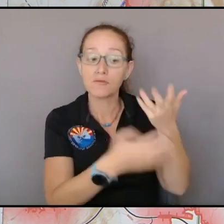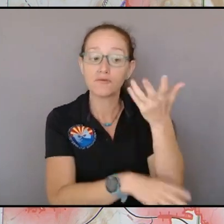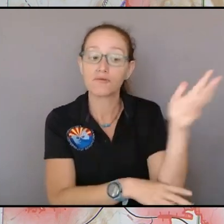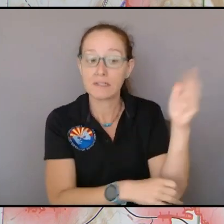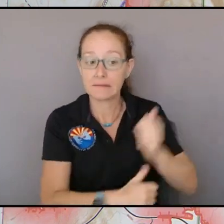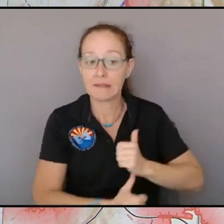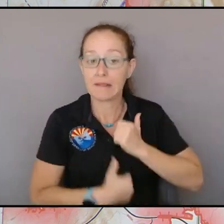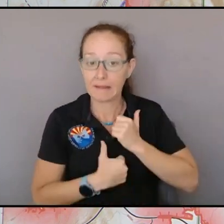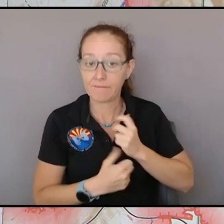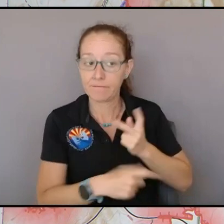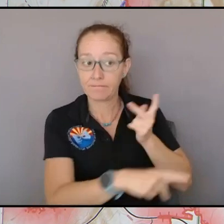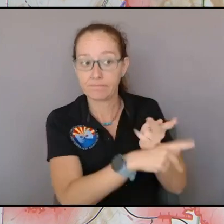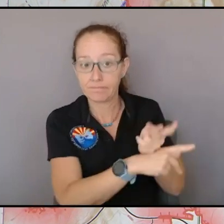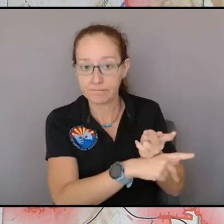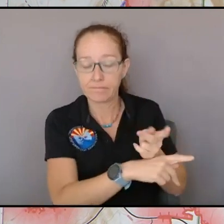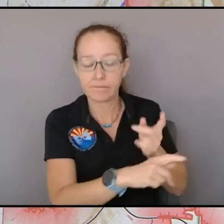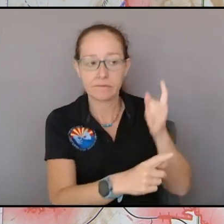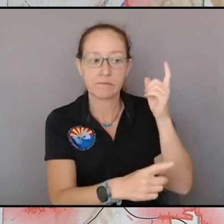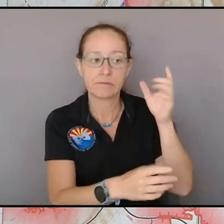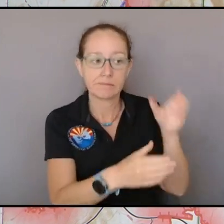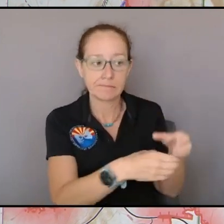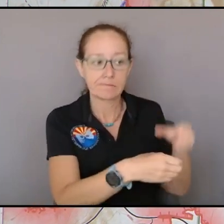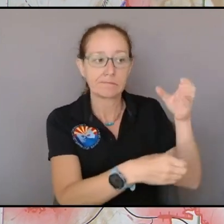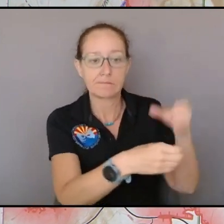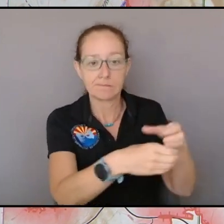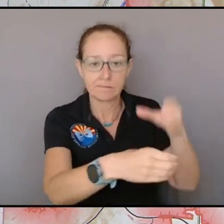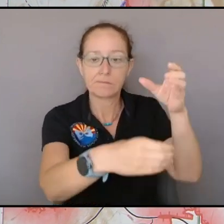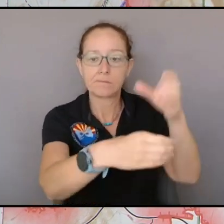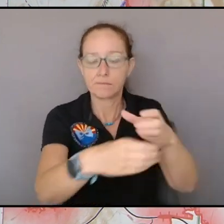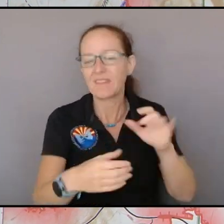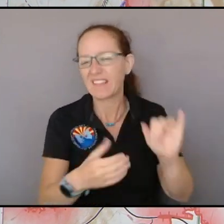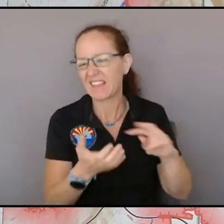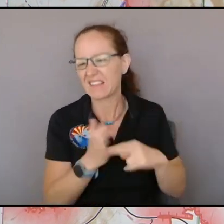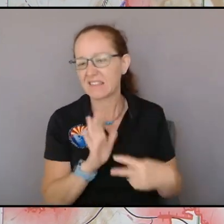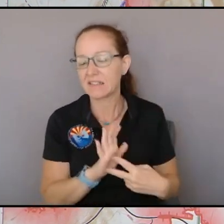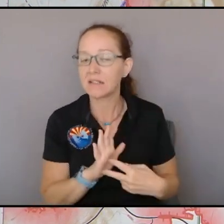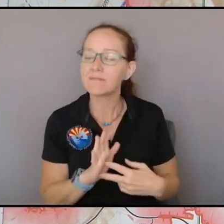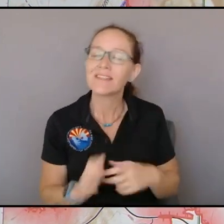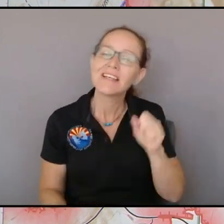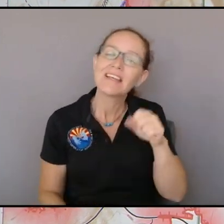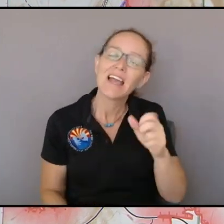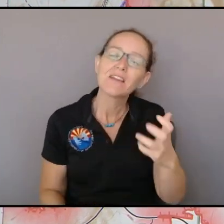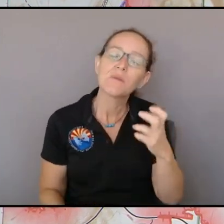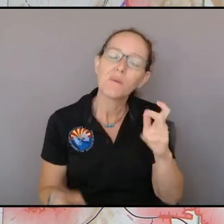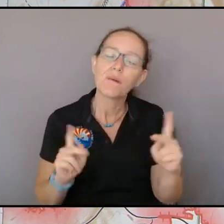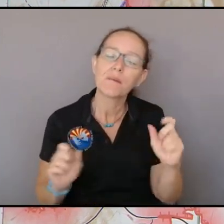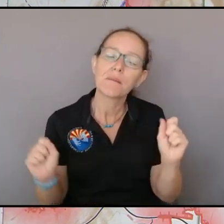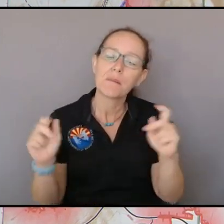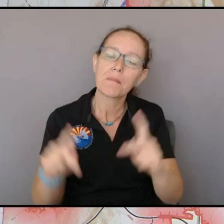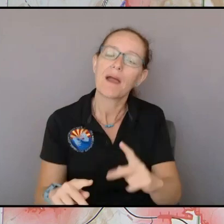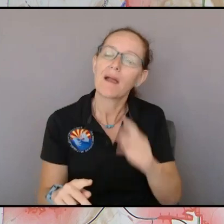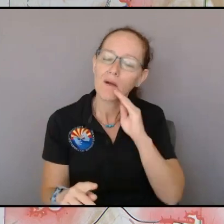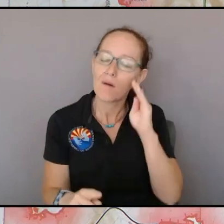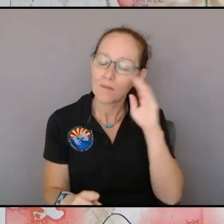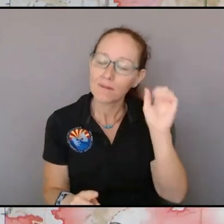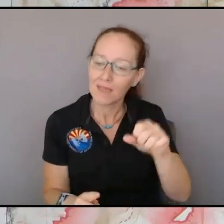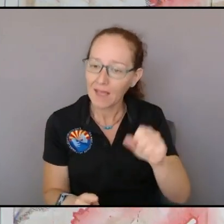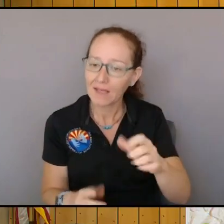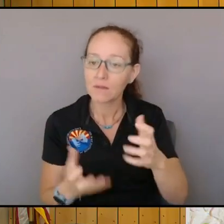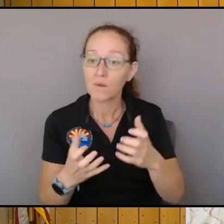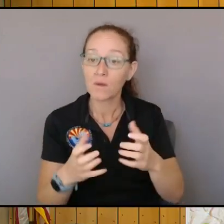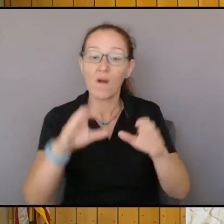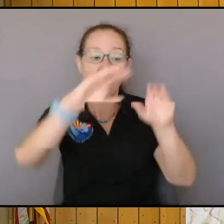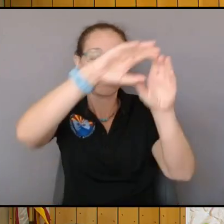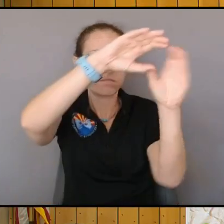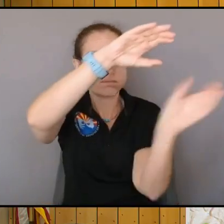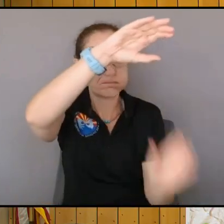you know we want nothing better than to get people back in their home get this fire down to our line be able to put black all the way around the edge of it